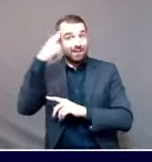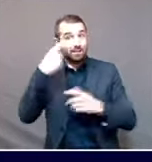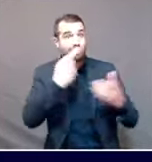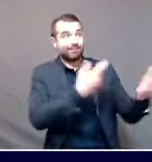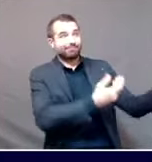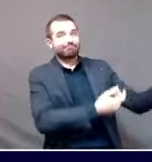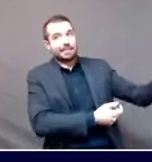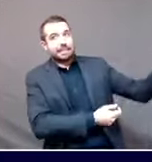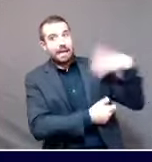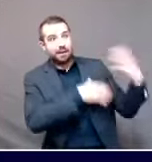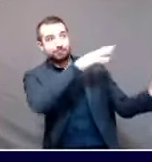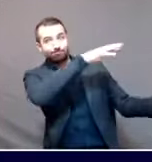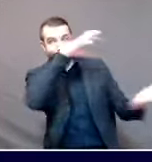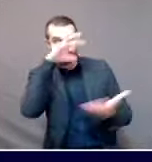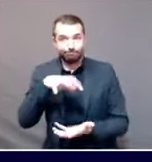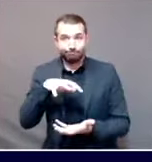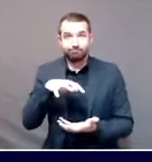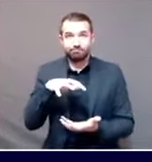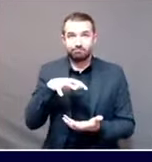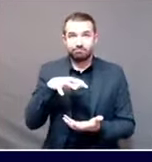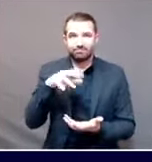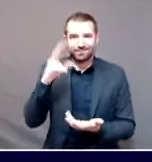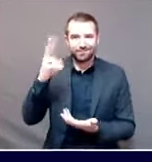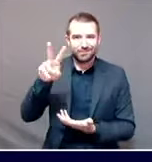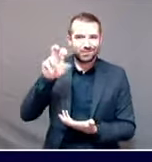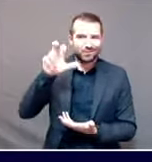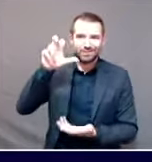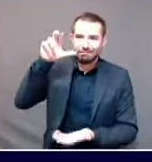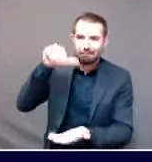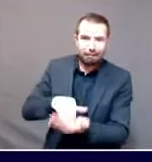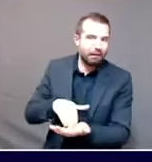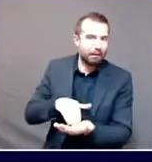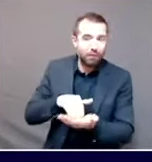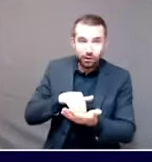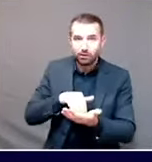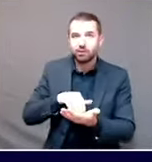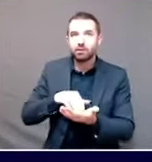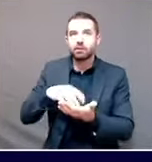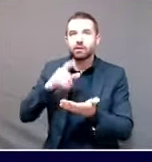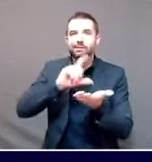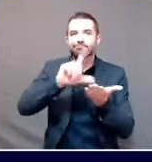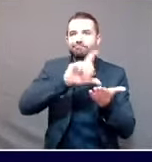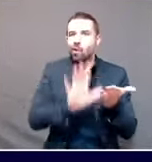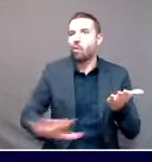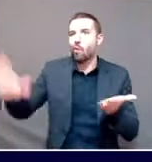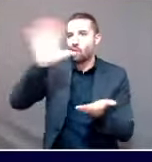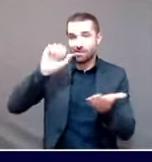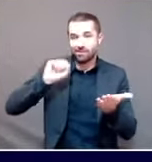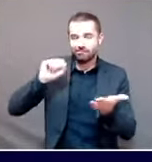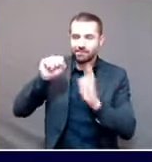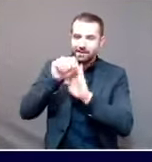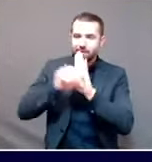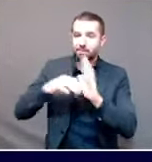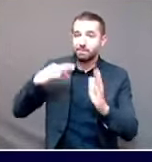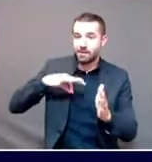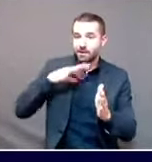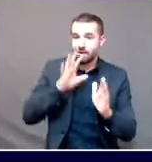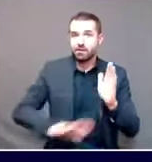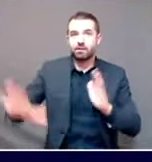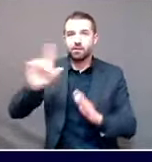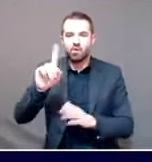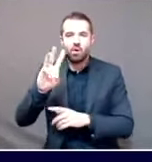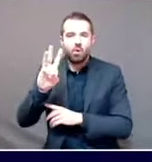Maine, including at a number of Walgreens facilities. We've started to receive those data. And right now, the